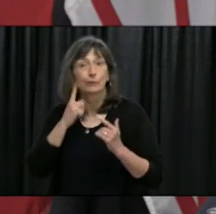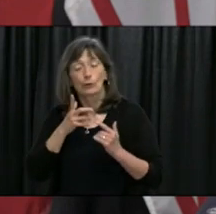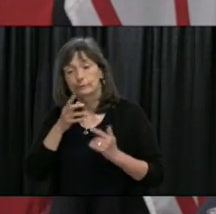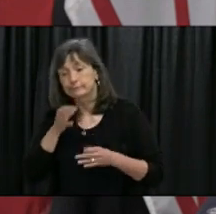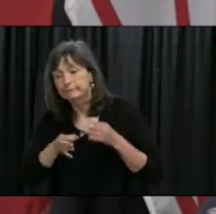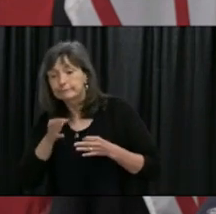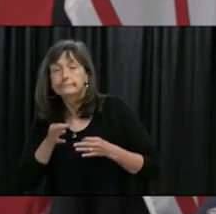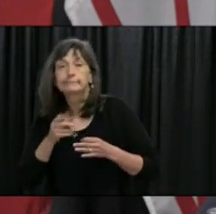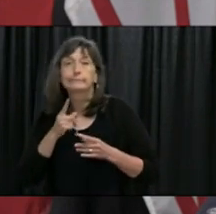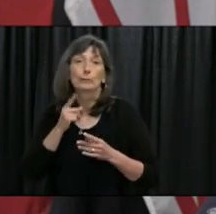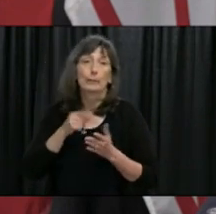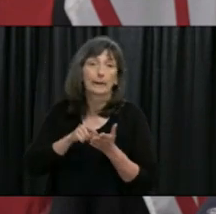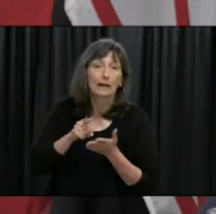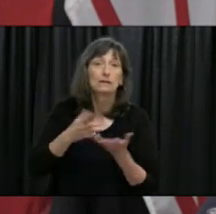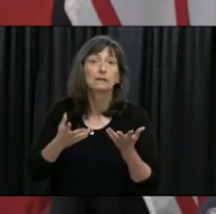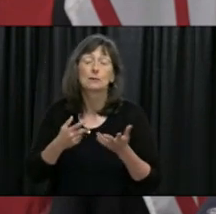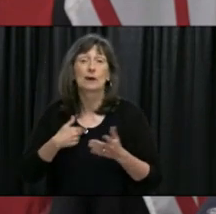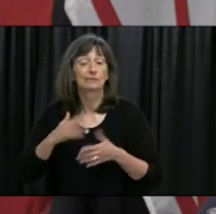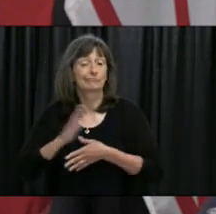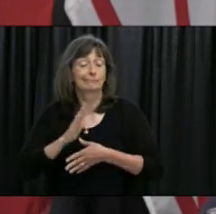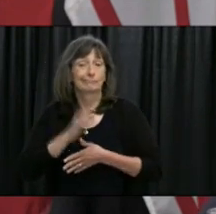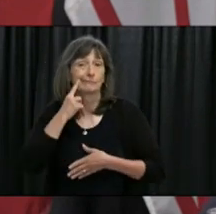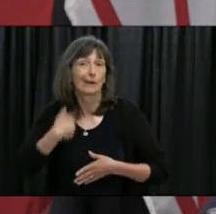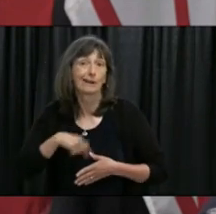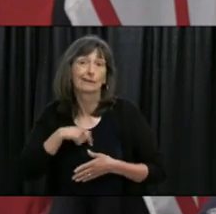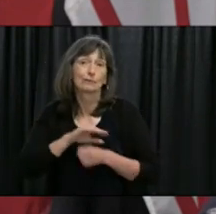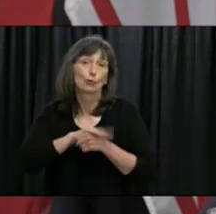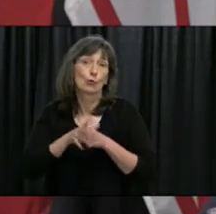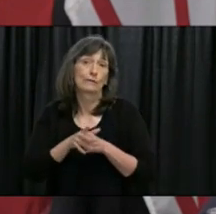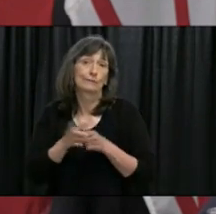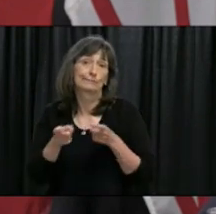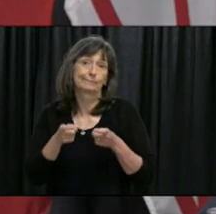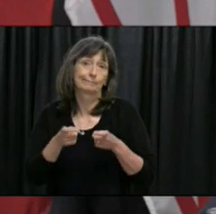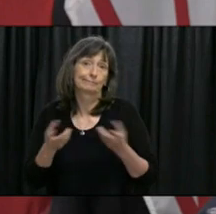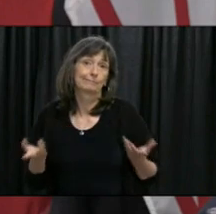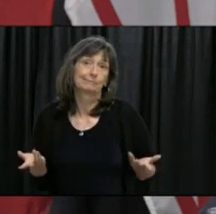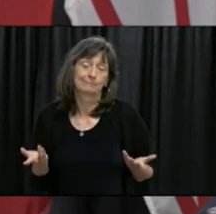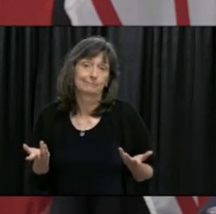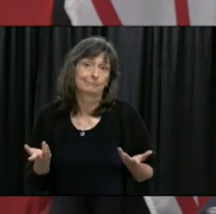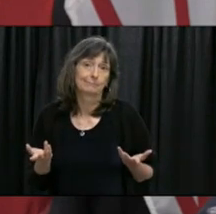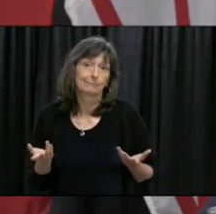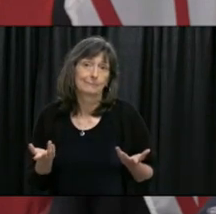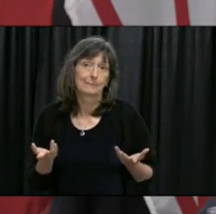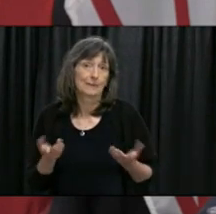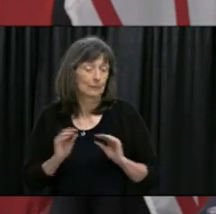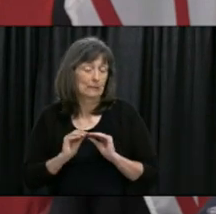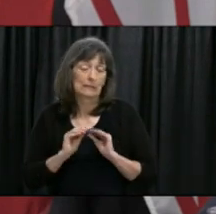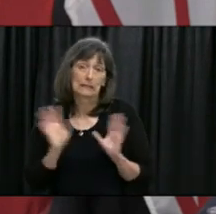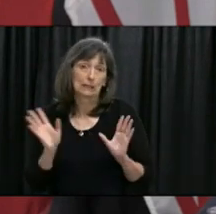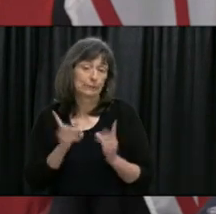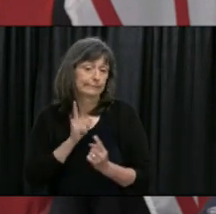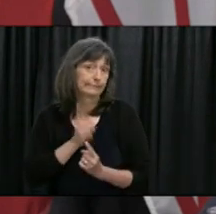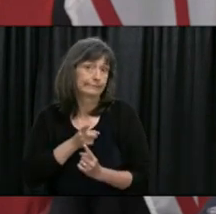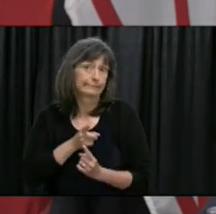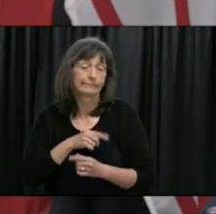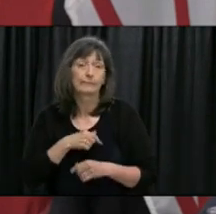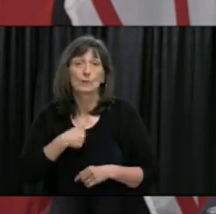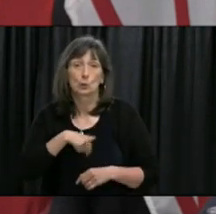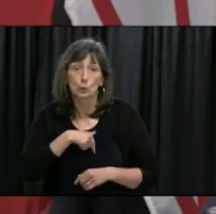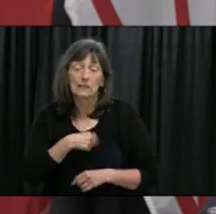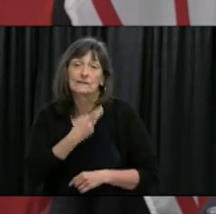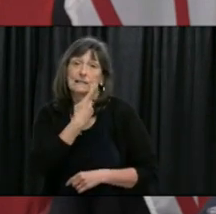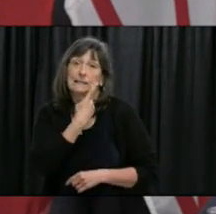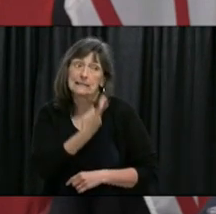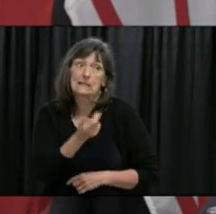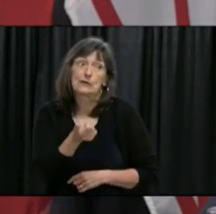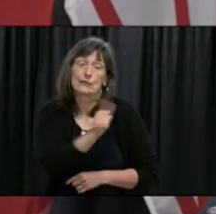us is stopping the spread of COVID within our province we must be very clear about this is that we have seen outbreaks